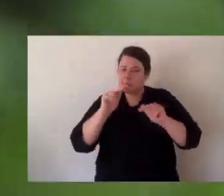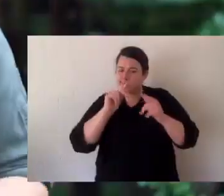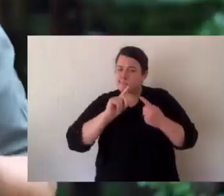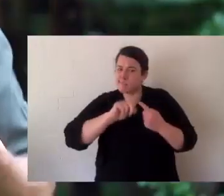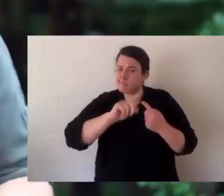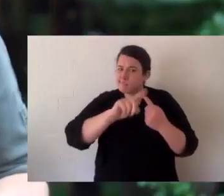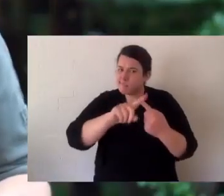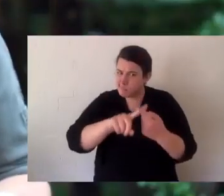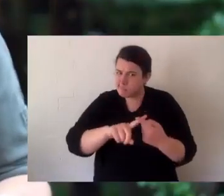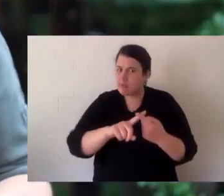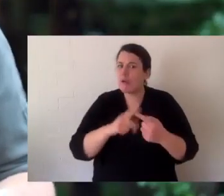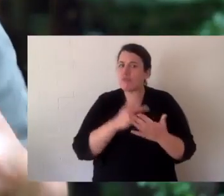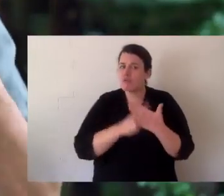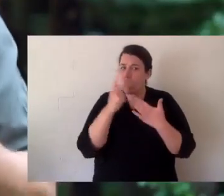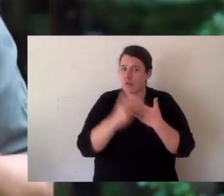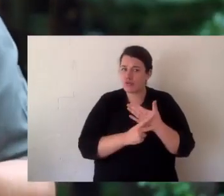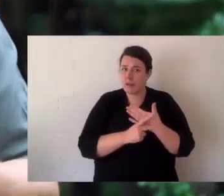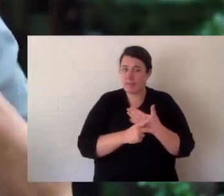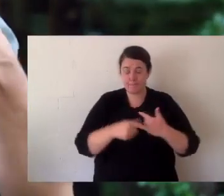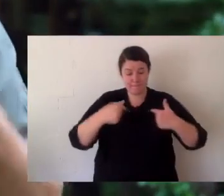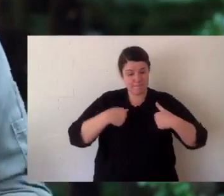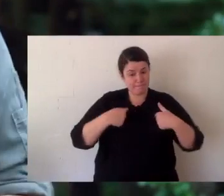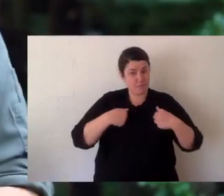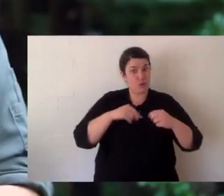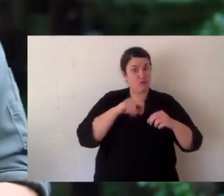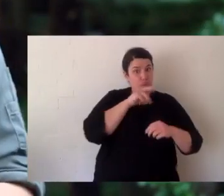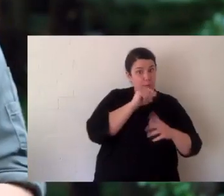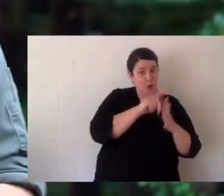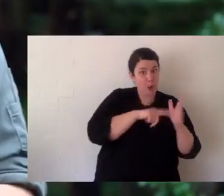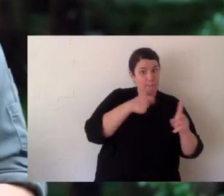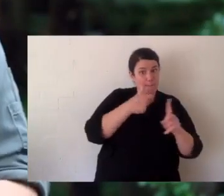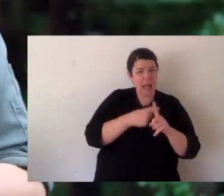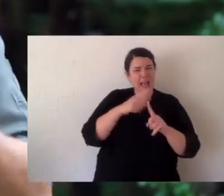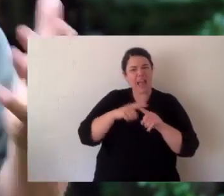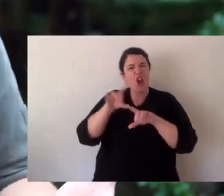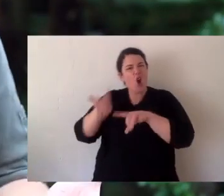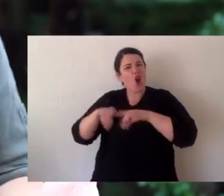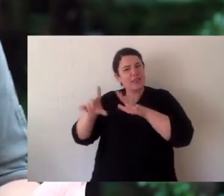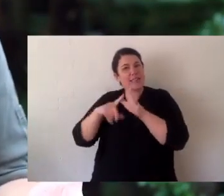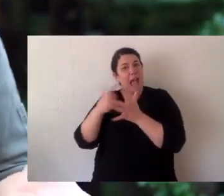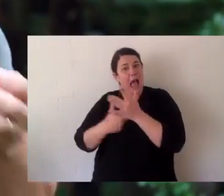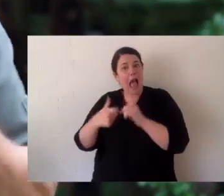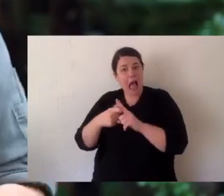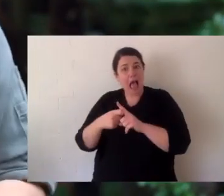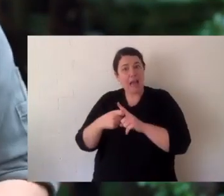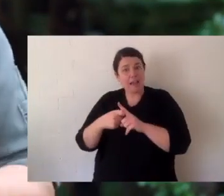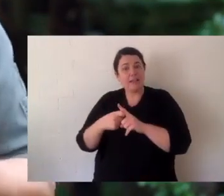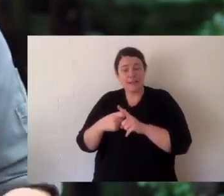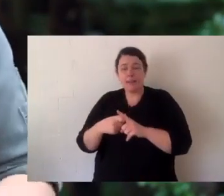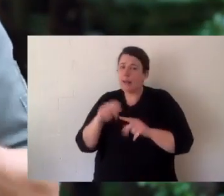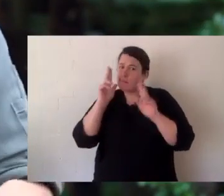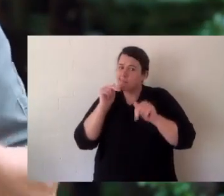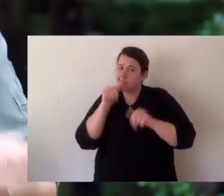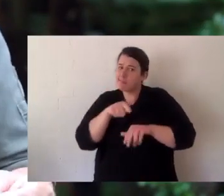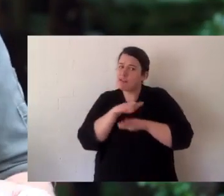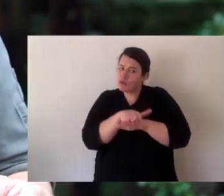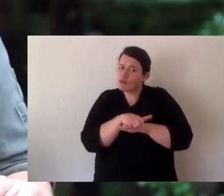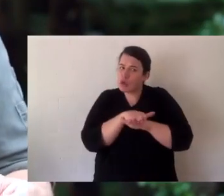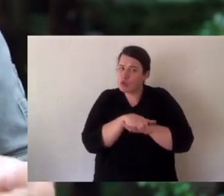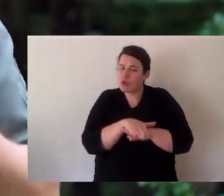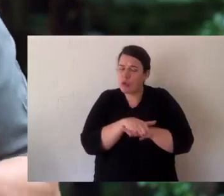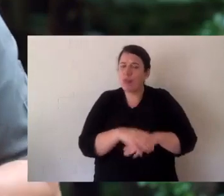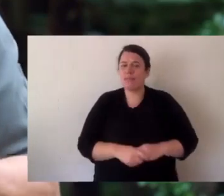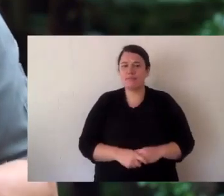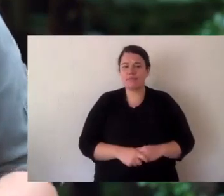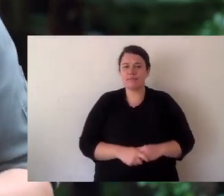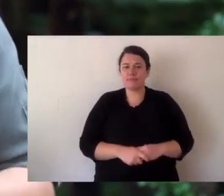Turtle Conservation Project. My two organisations the Australian Reptile Park and Aussie ARC both help this turtle.